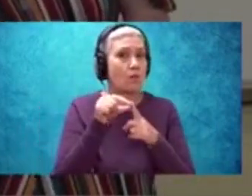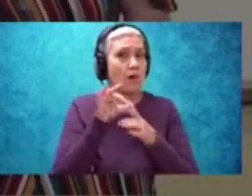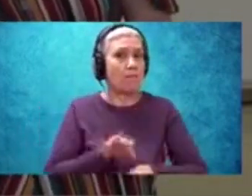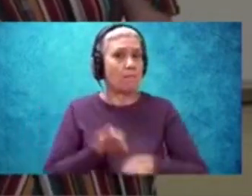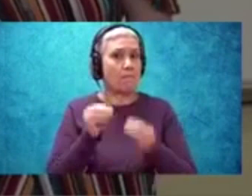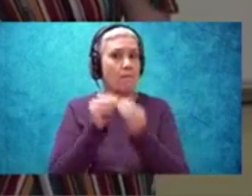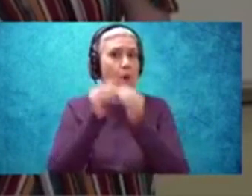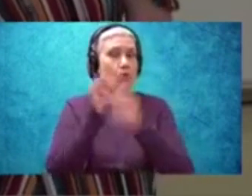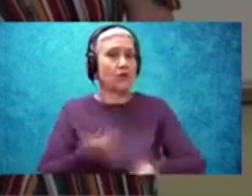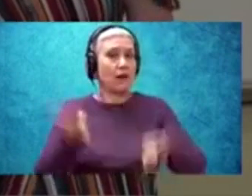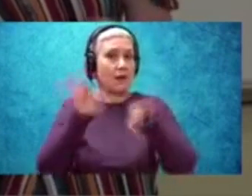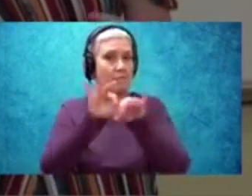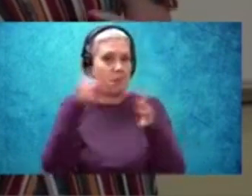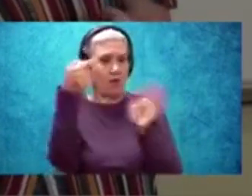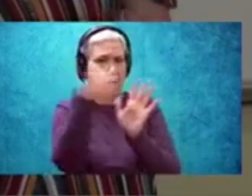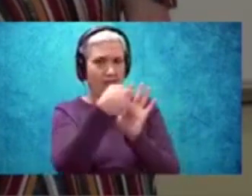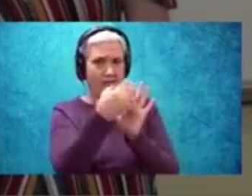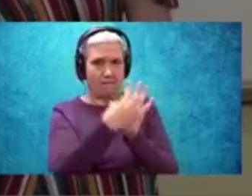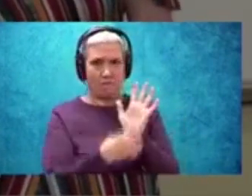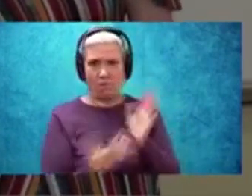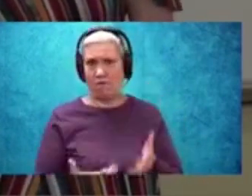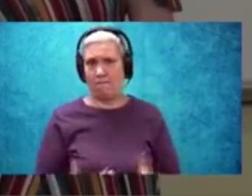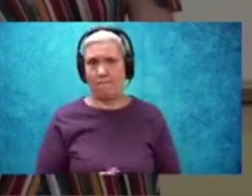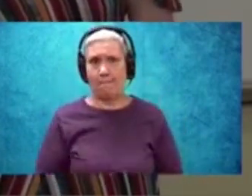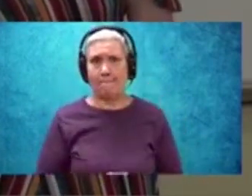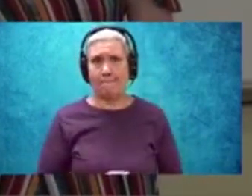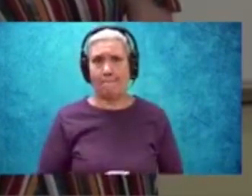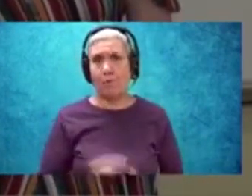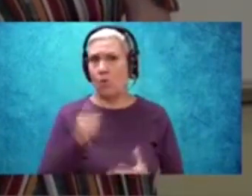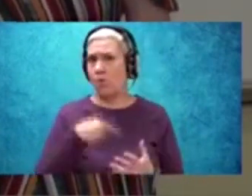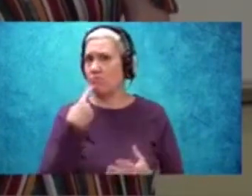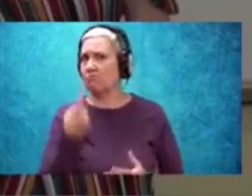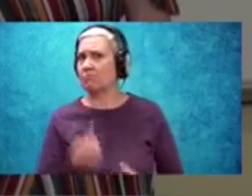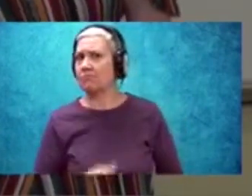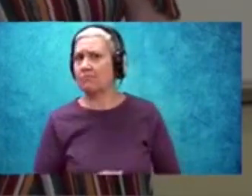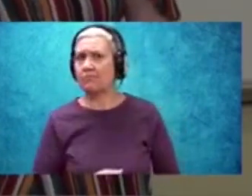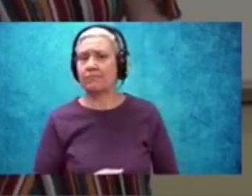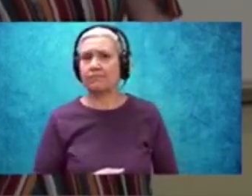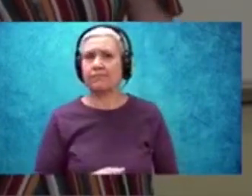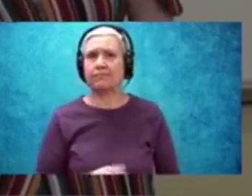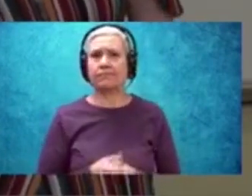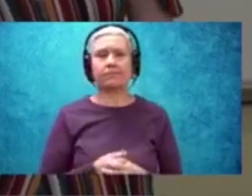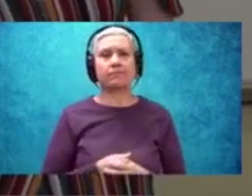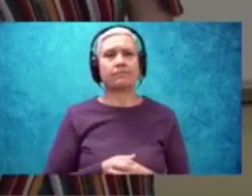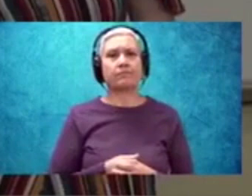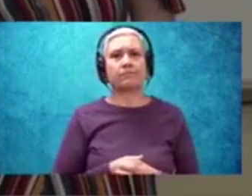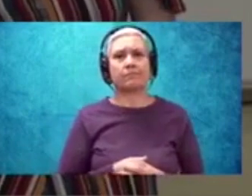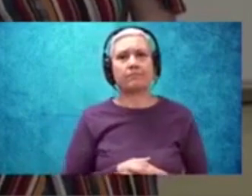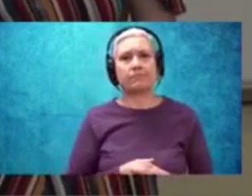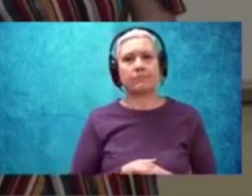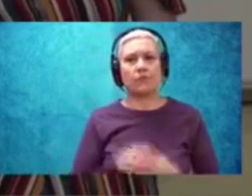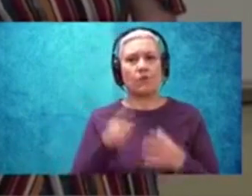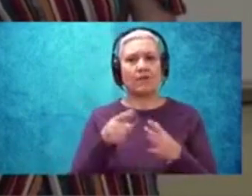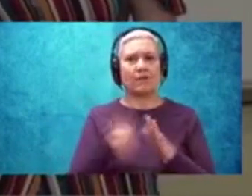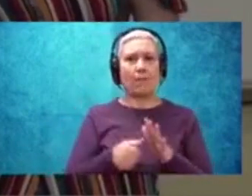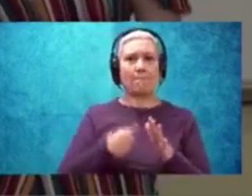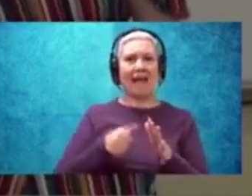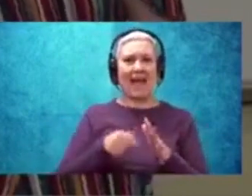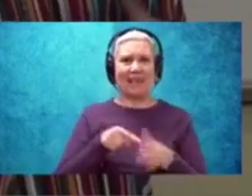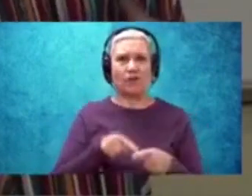most important in this poem, what would you say? What does it constantly go back to?